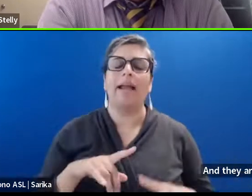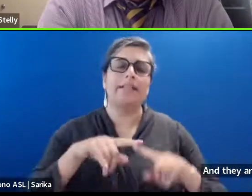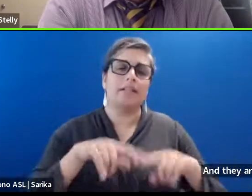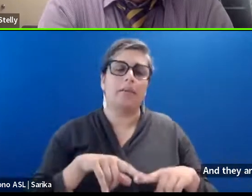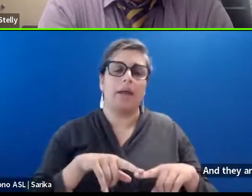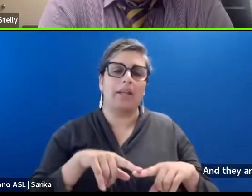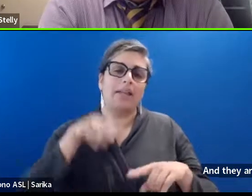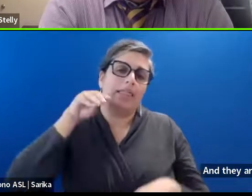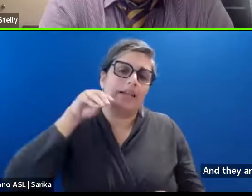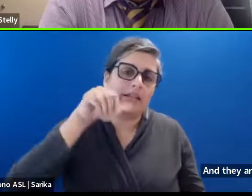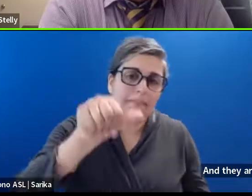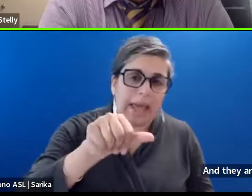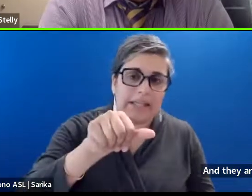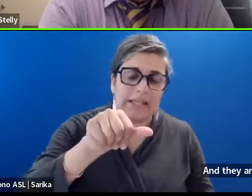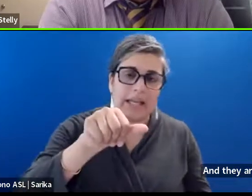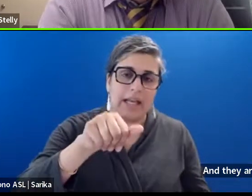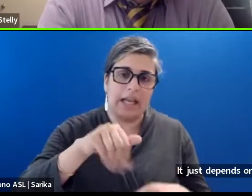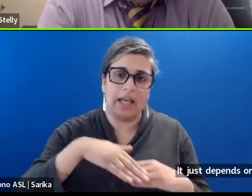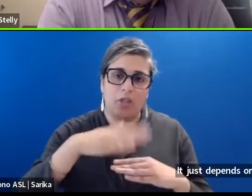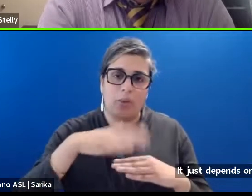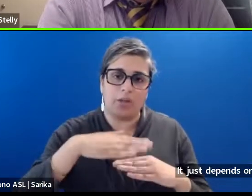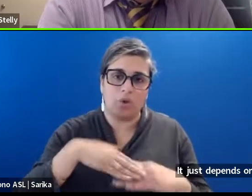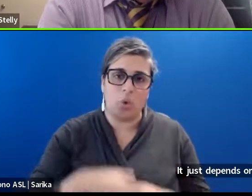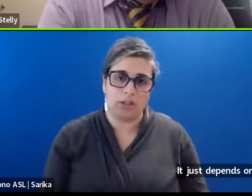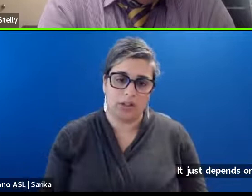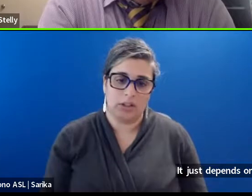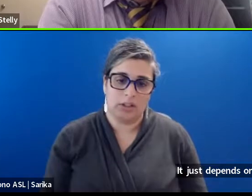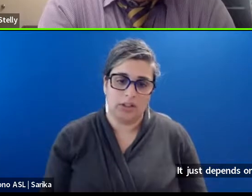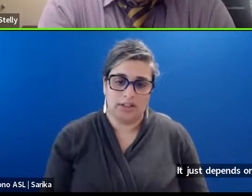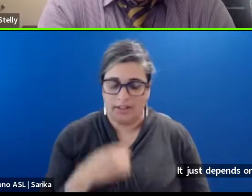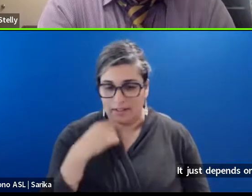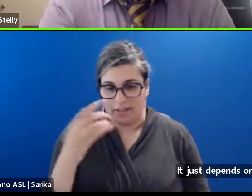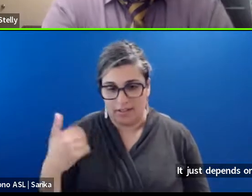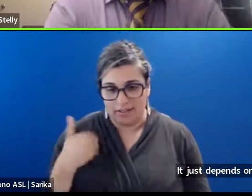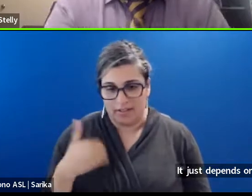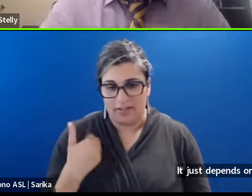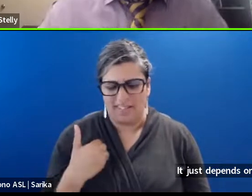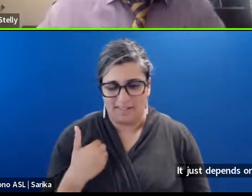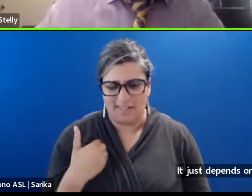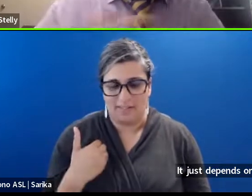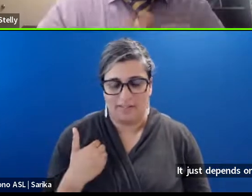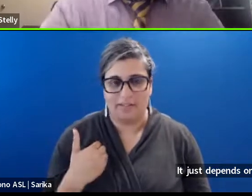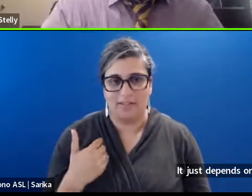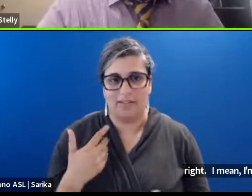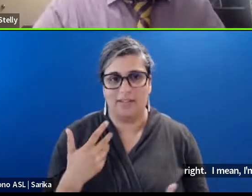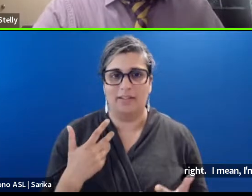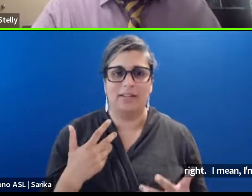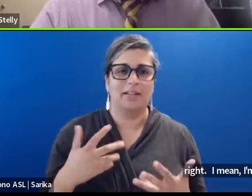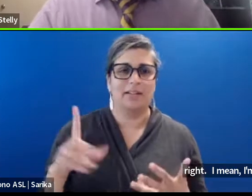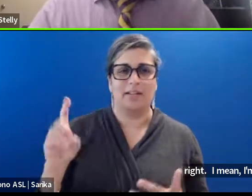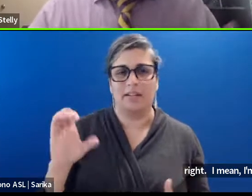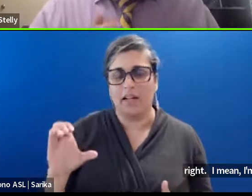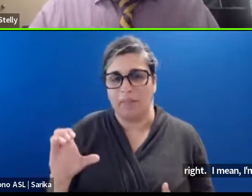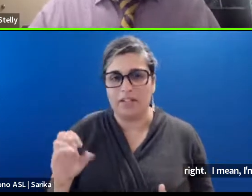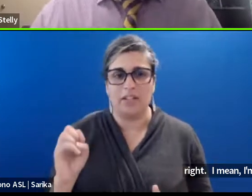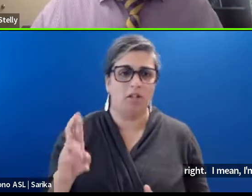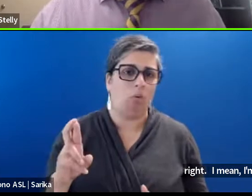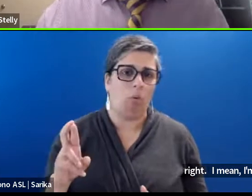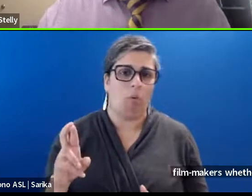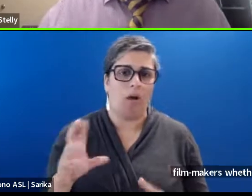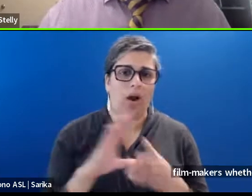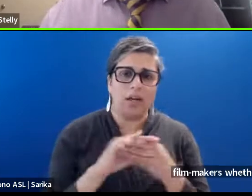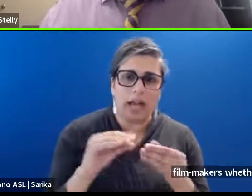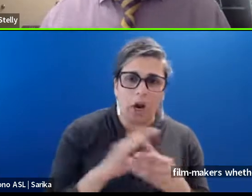Spin threshold. Right. I mean. I'm often telling. Young filmmakers. Whether it's. Documentaries. Or narratives. At